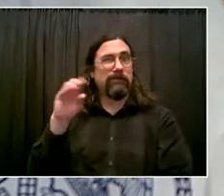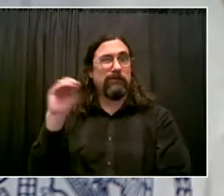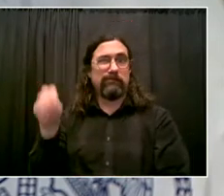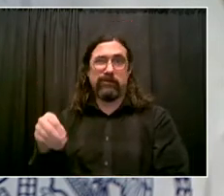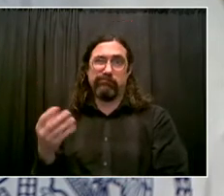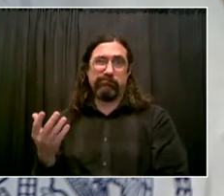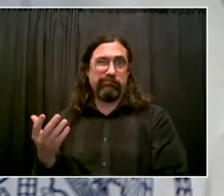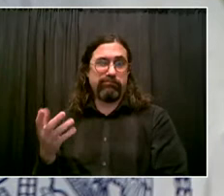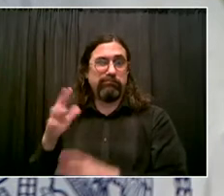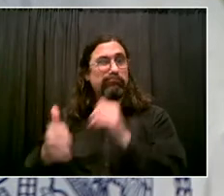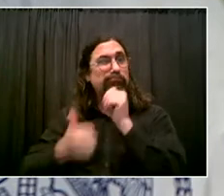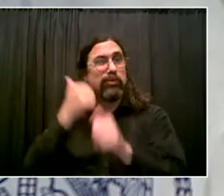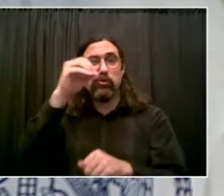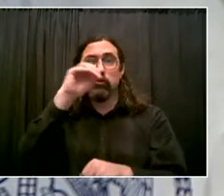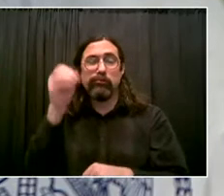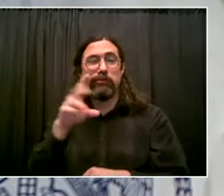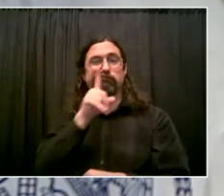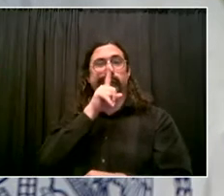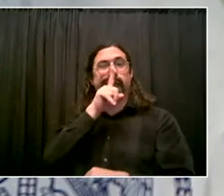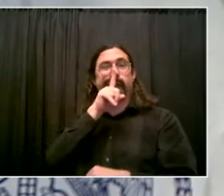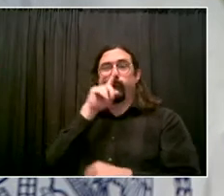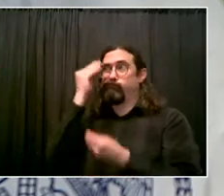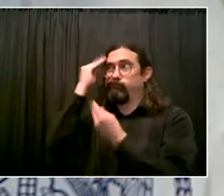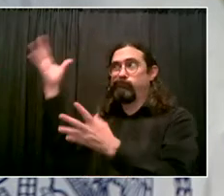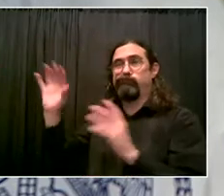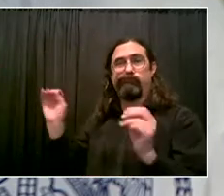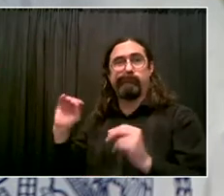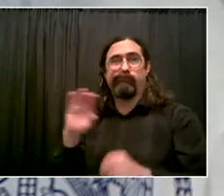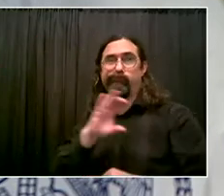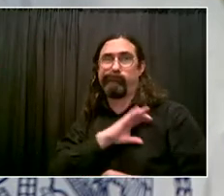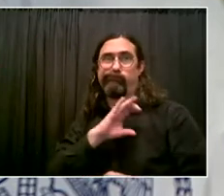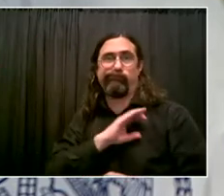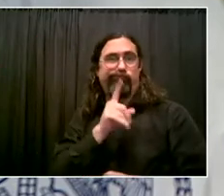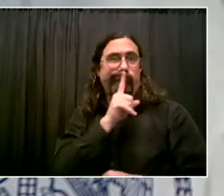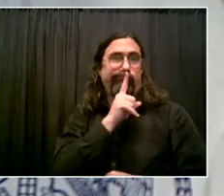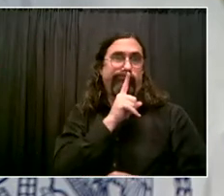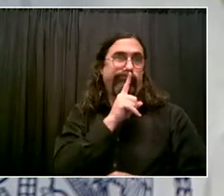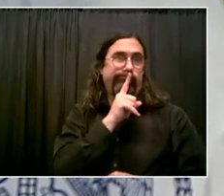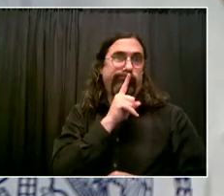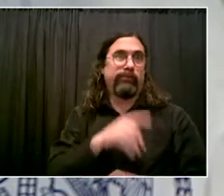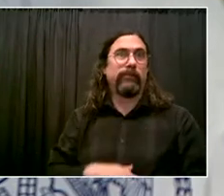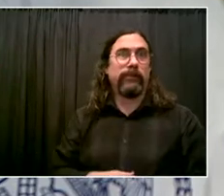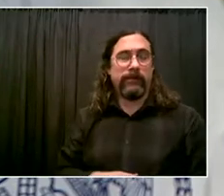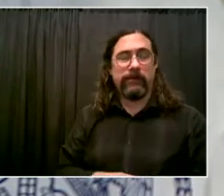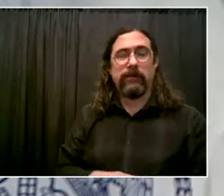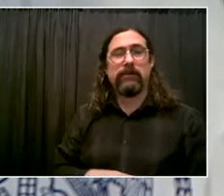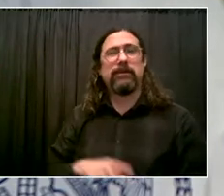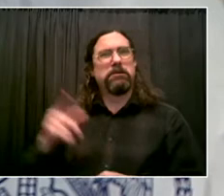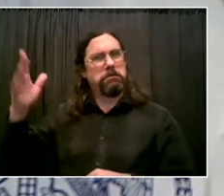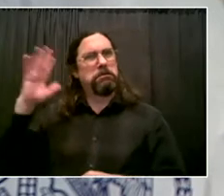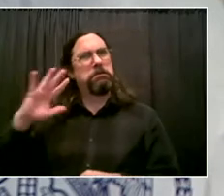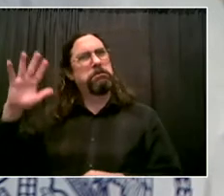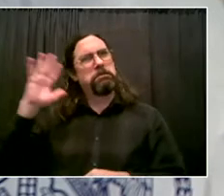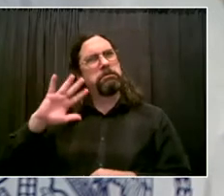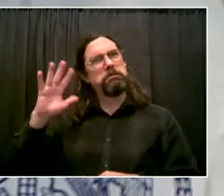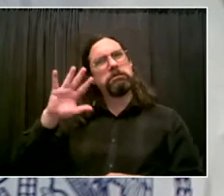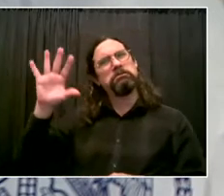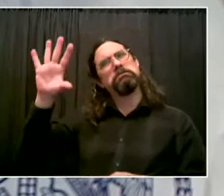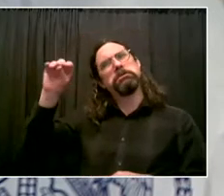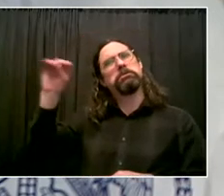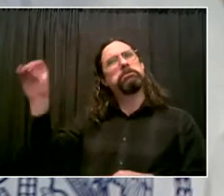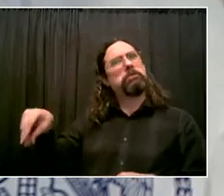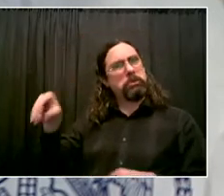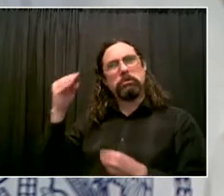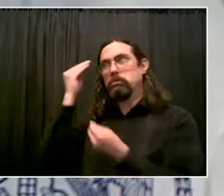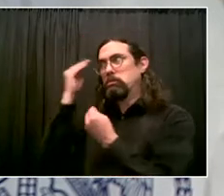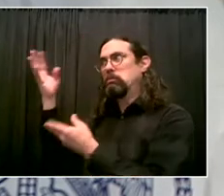that while we're making very important reforms, and I commend the legislature for so many of the reforms they've made, including in the area of discovery, we also have to look for any